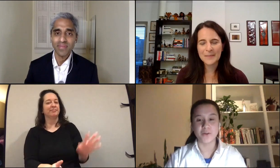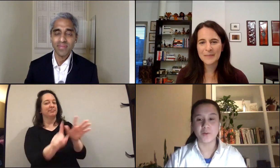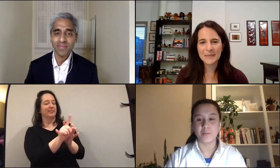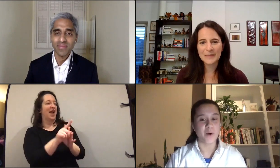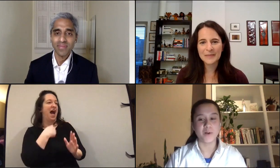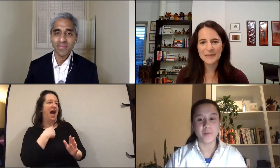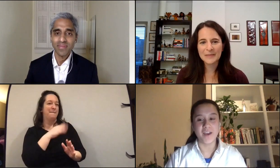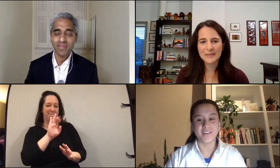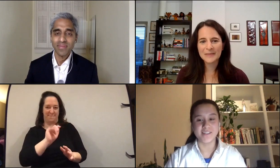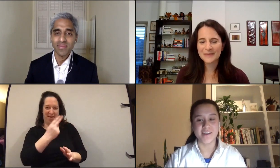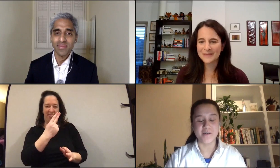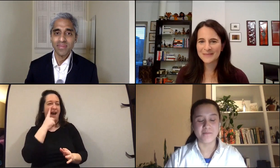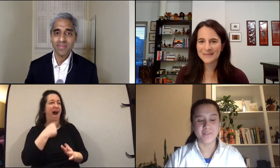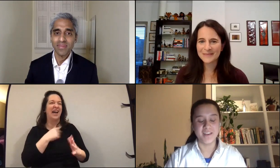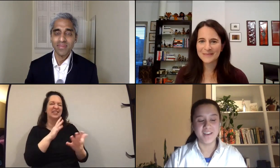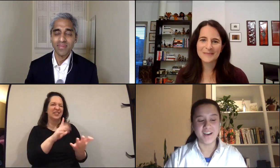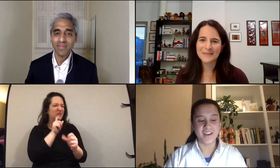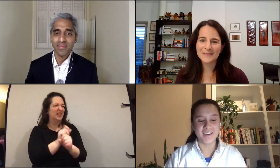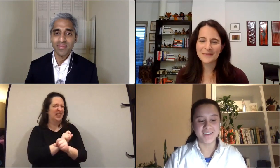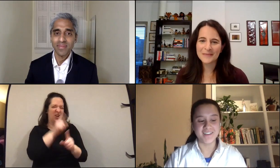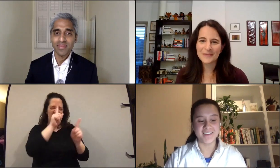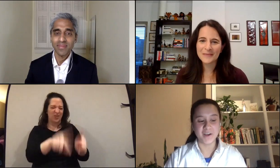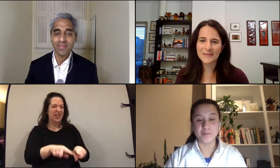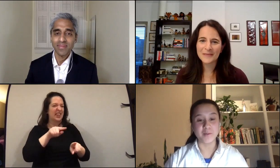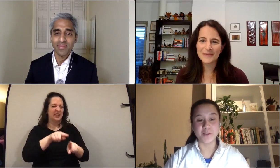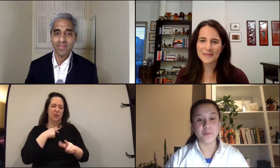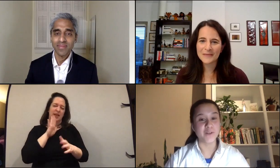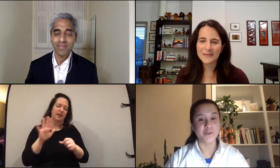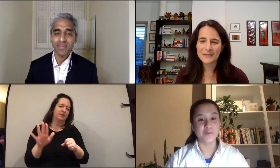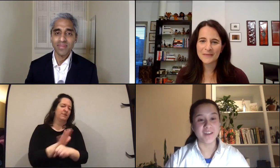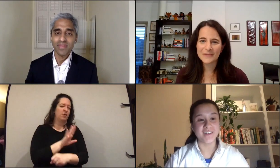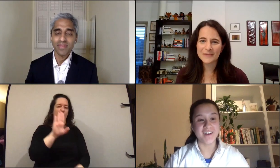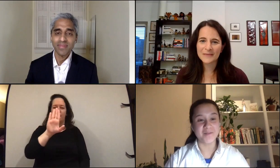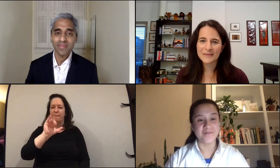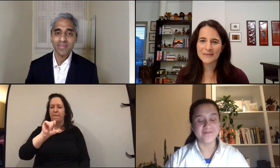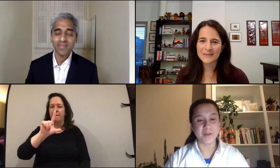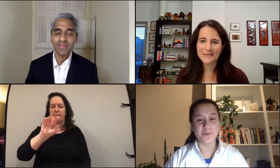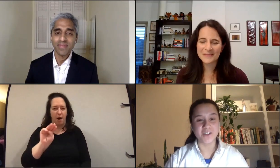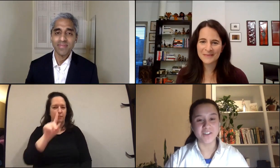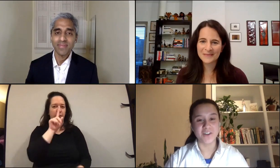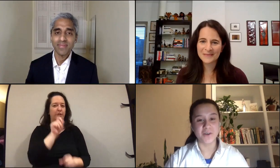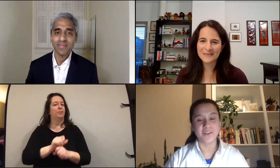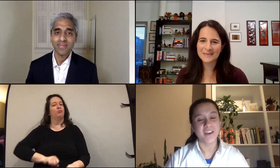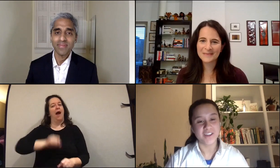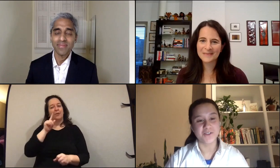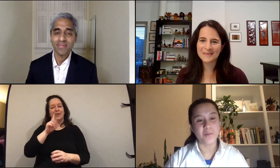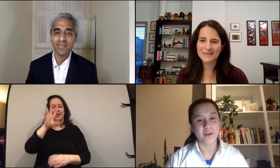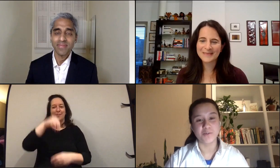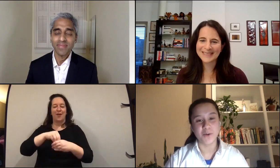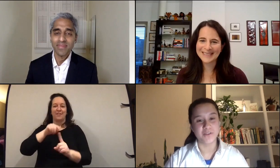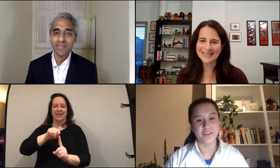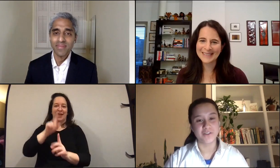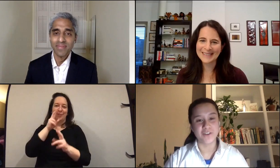total bomb and um i i'm i'm so proud to have been um been watching along with you thank you